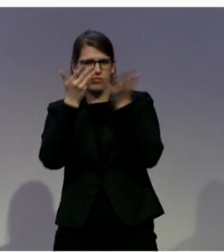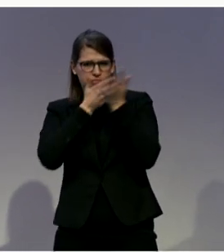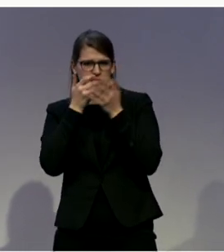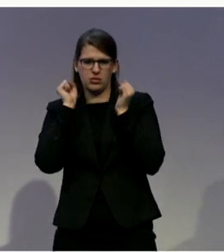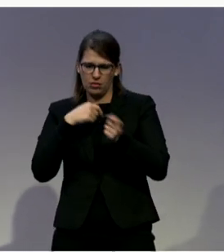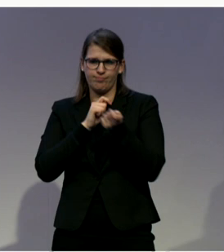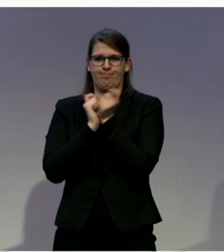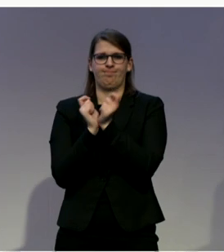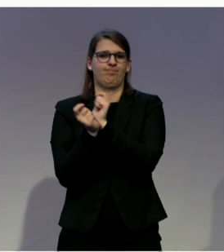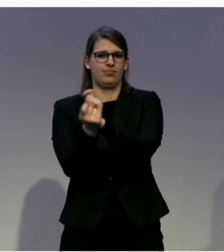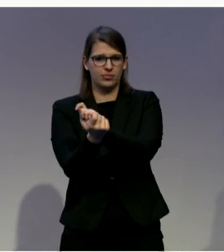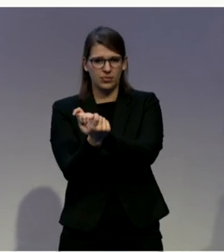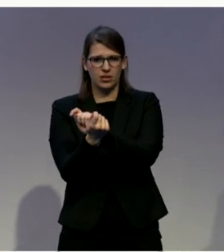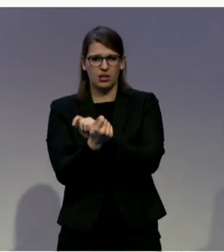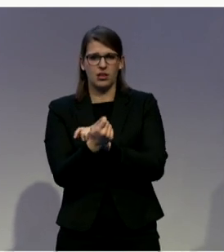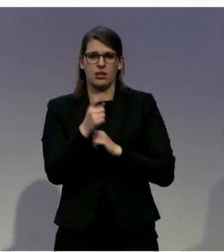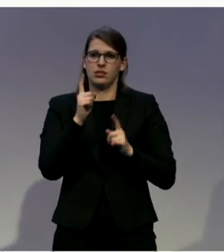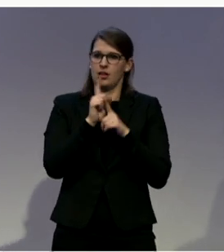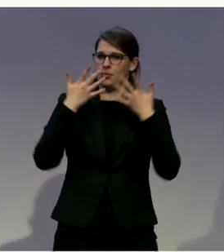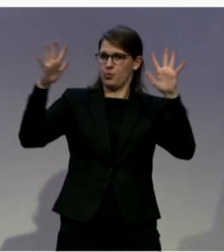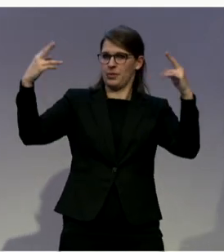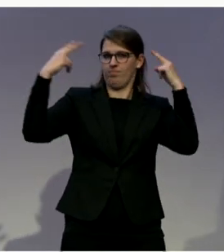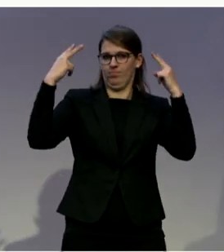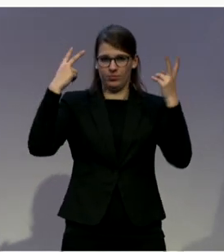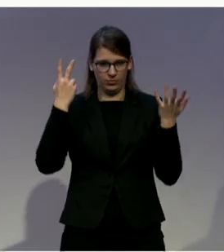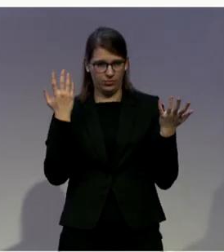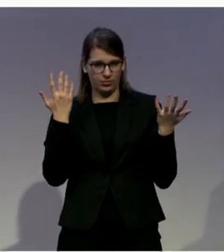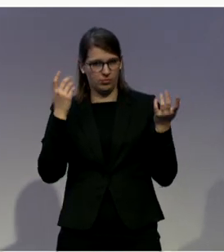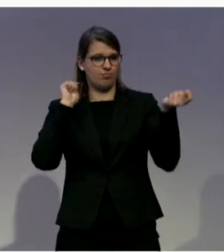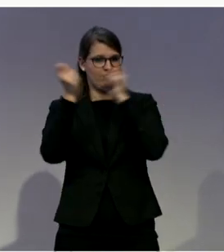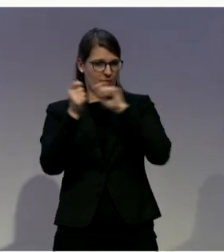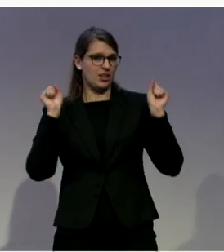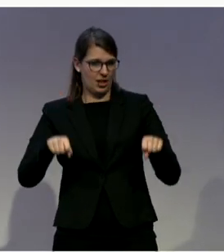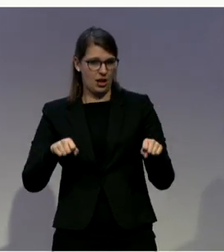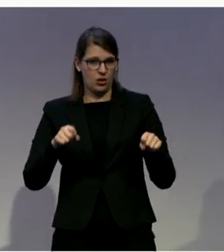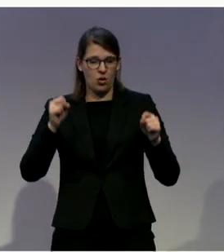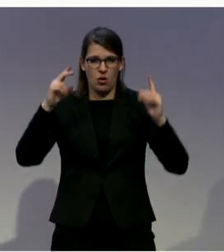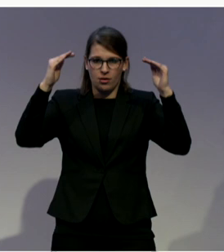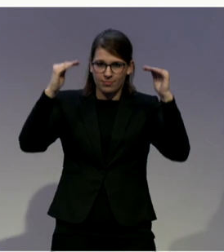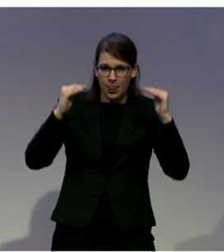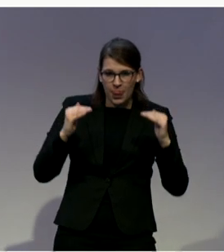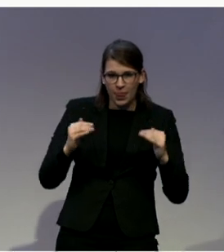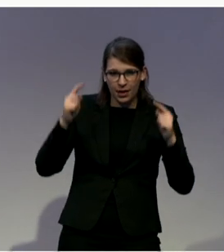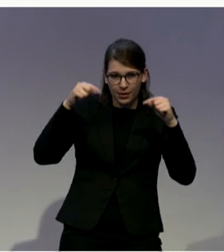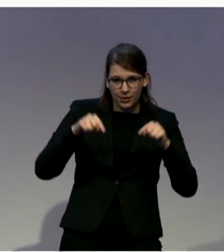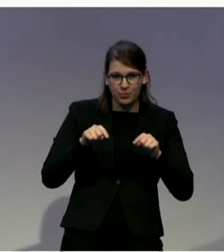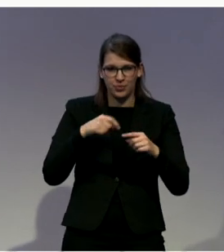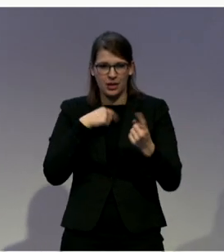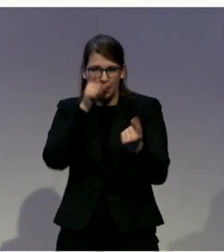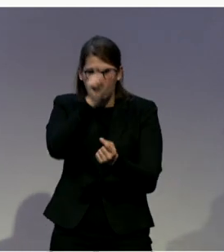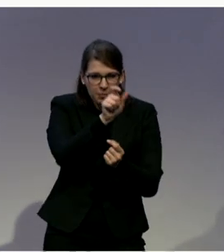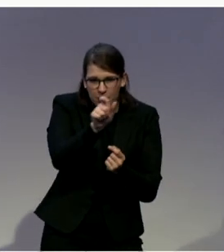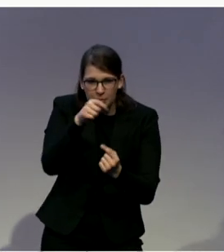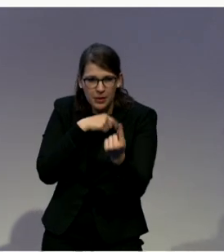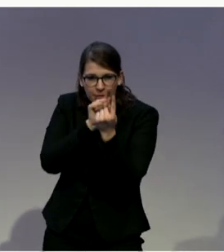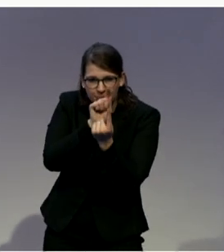below the radar and to negotiate at a local level and to kind of broker compromise to get the staff to come along. And in some